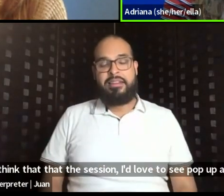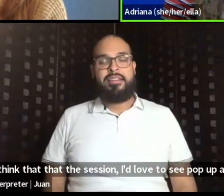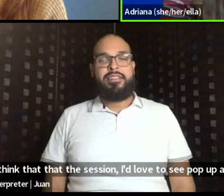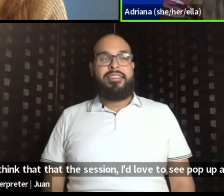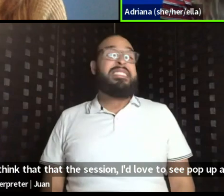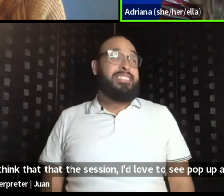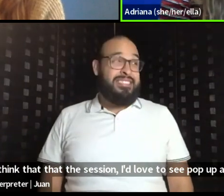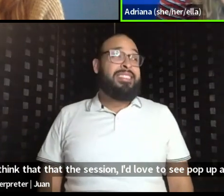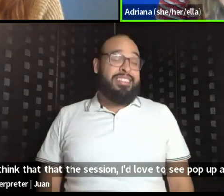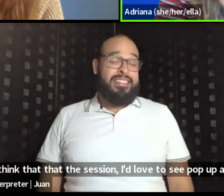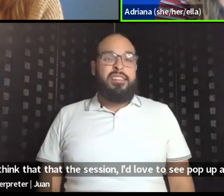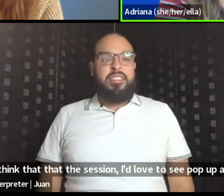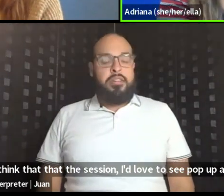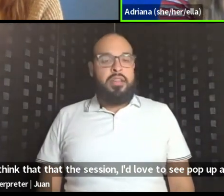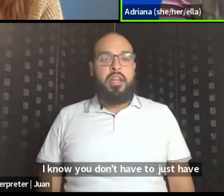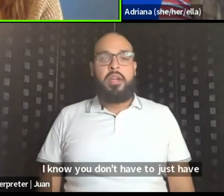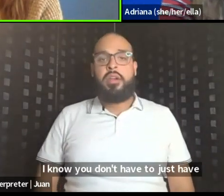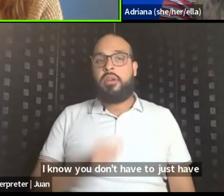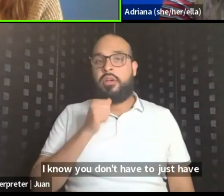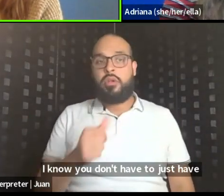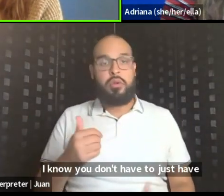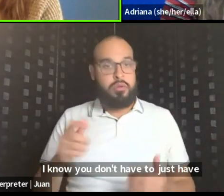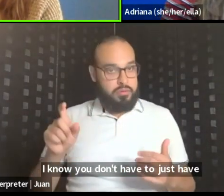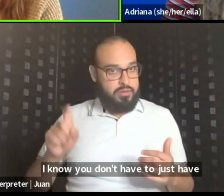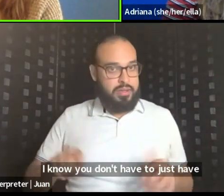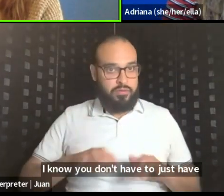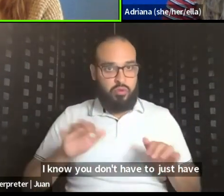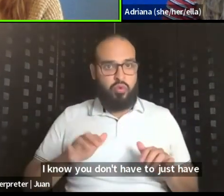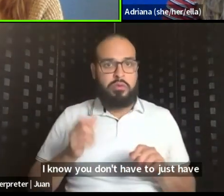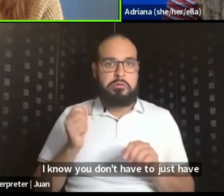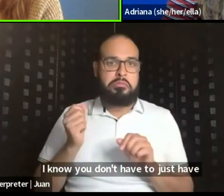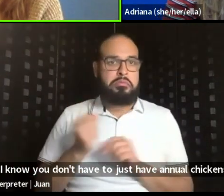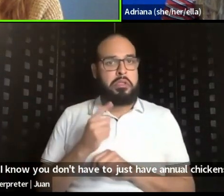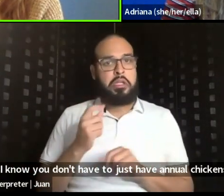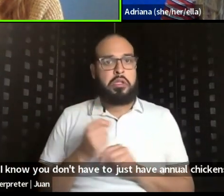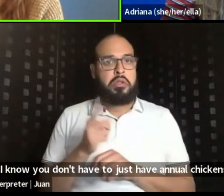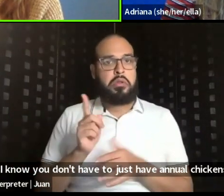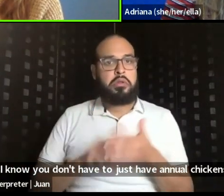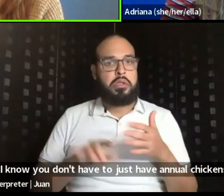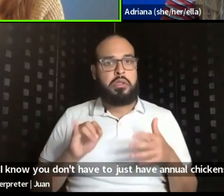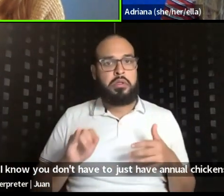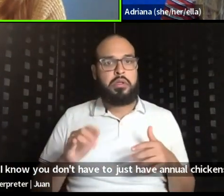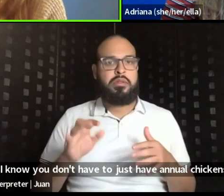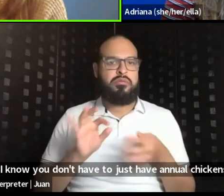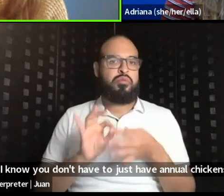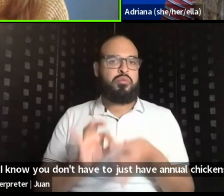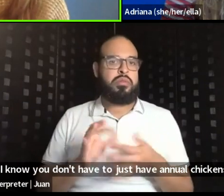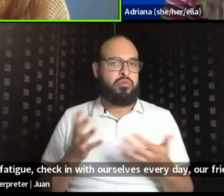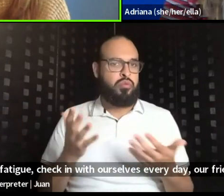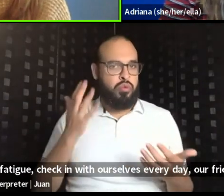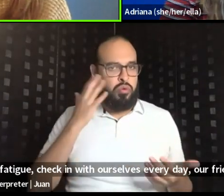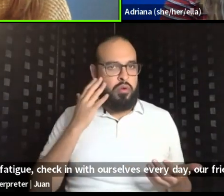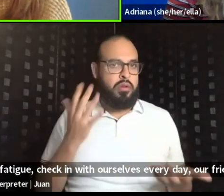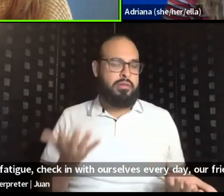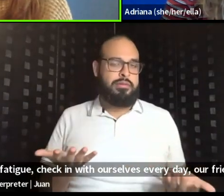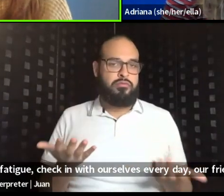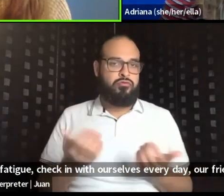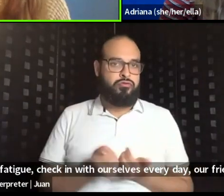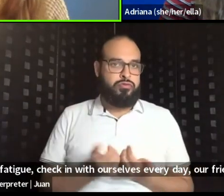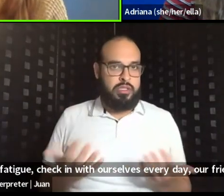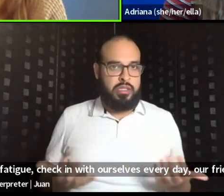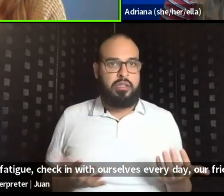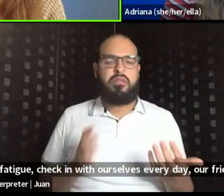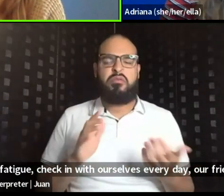we don't have to just have annual check-ins on fatigue. Let's check in with ourselves every day, our friends as often as it can.